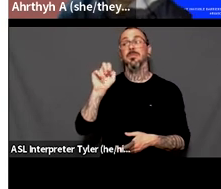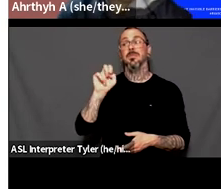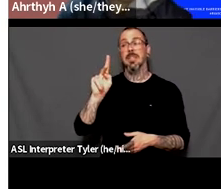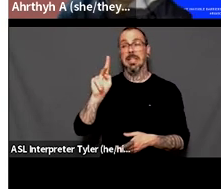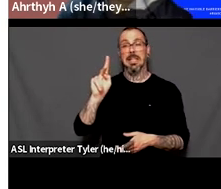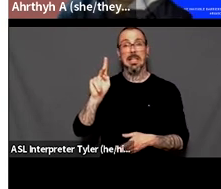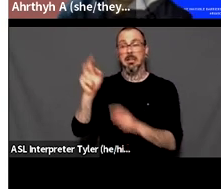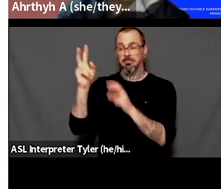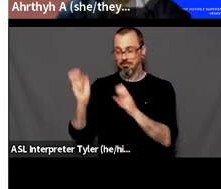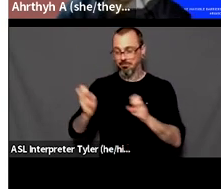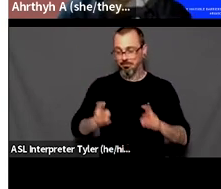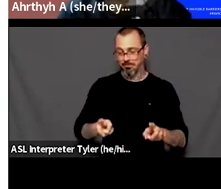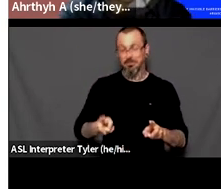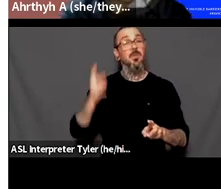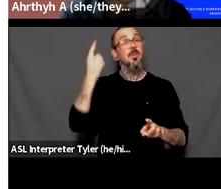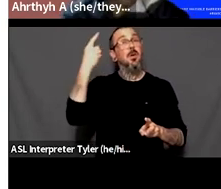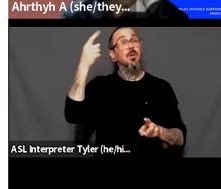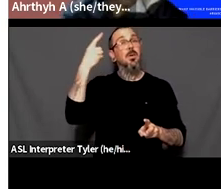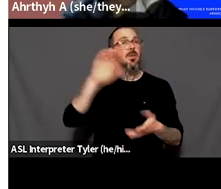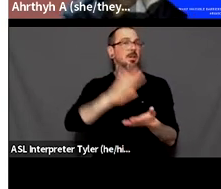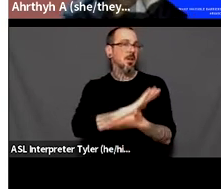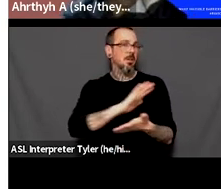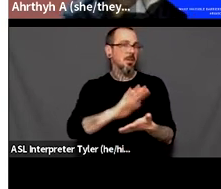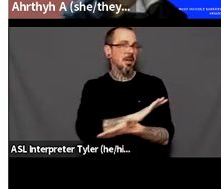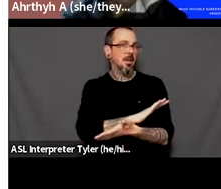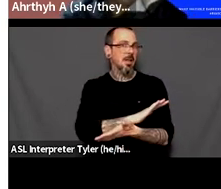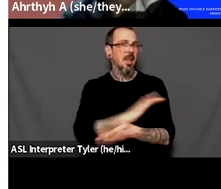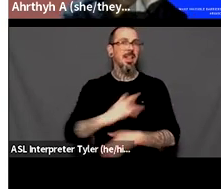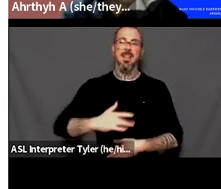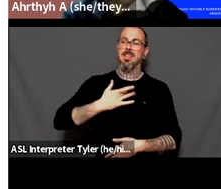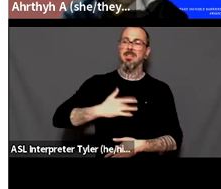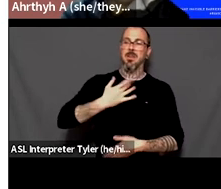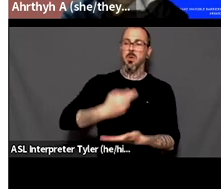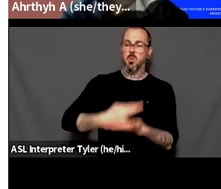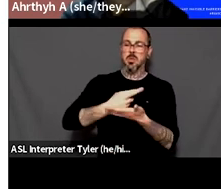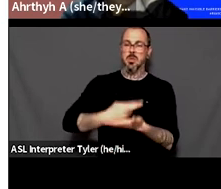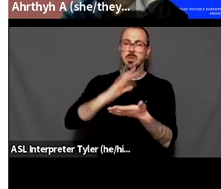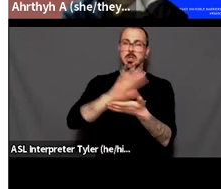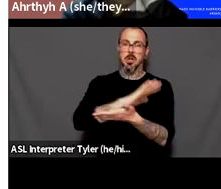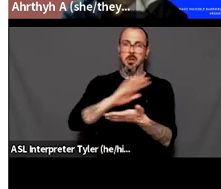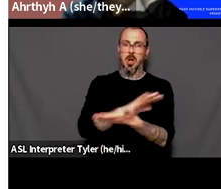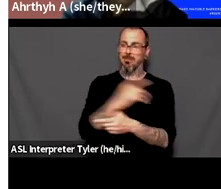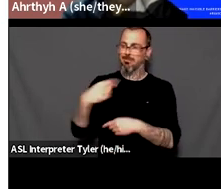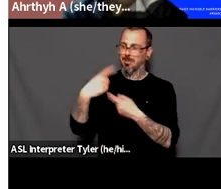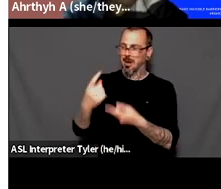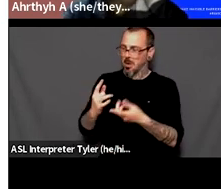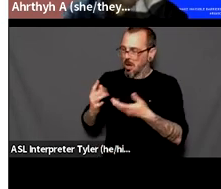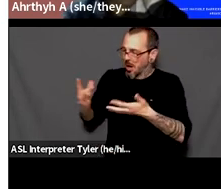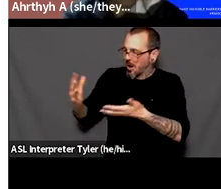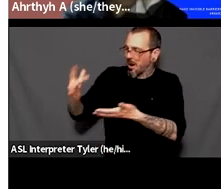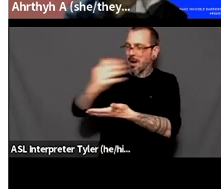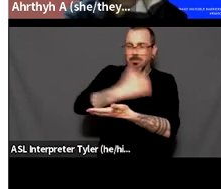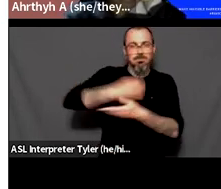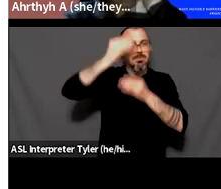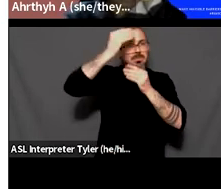So here is a living resource document that we have compiled. It's a shared document, um, hosted by Google